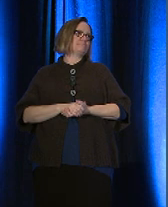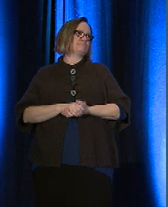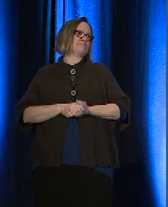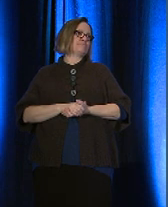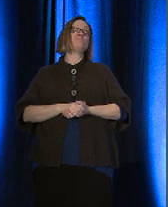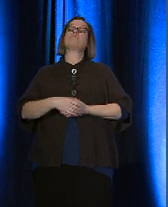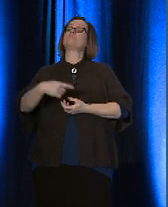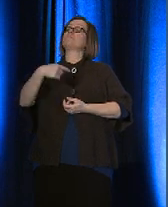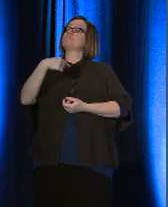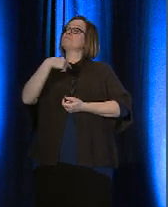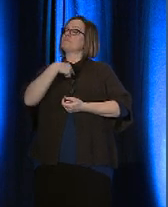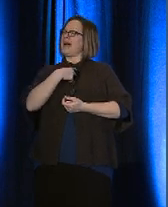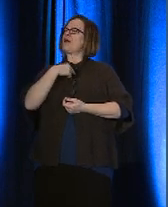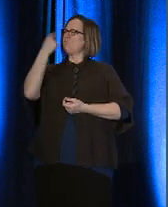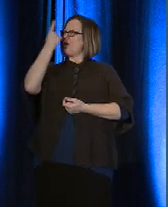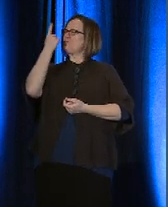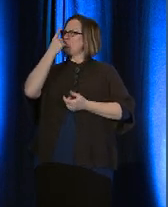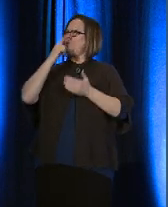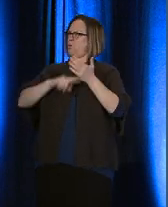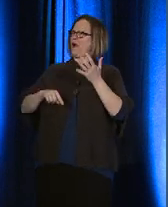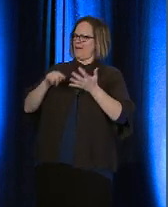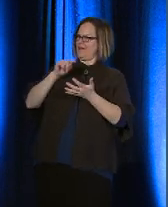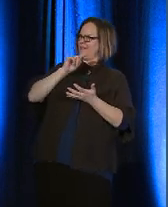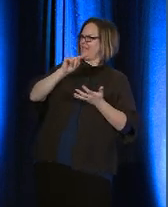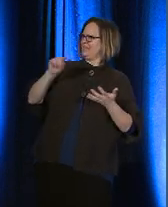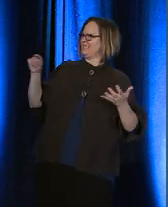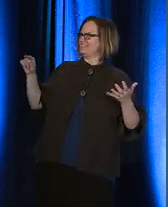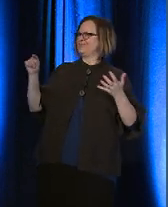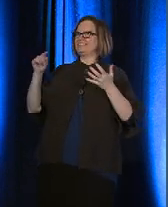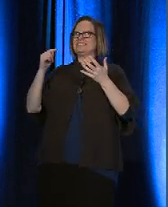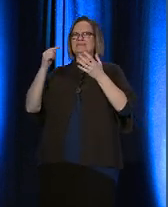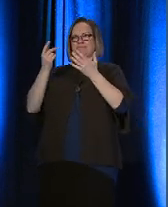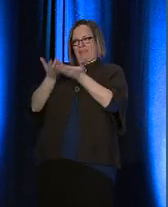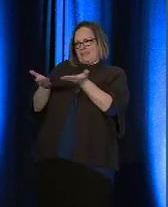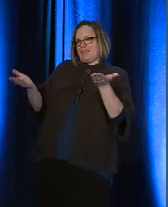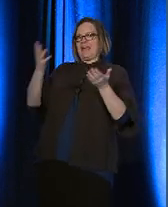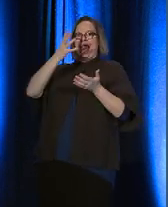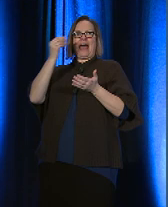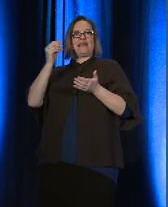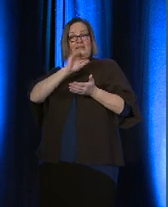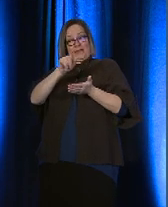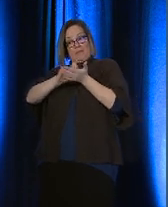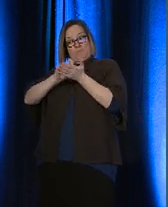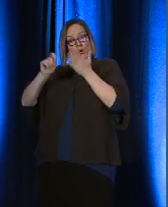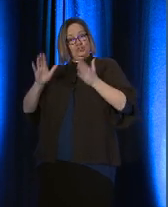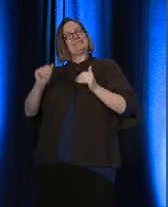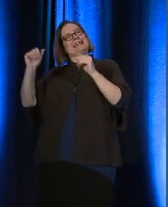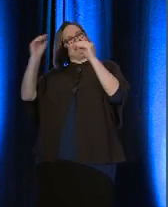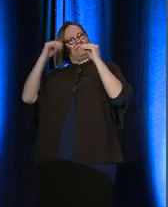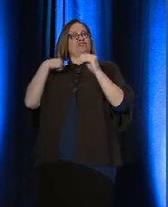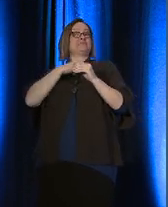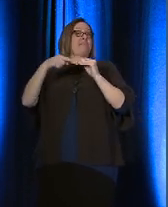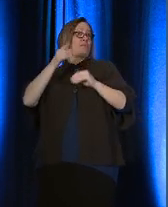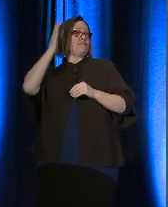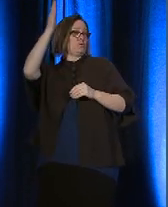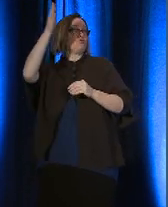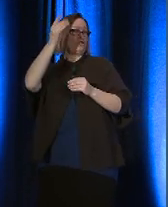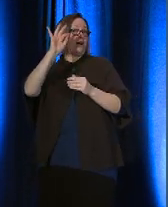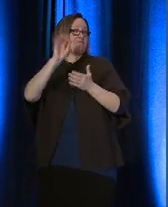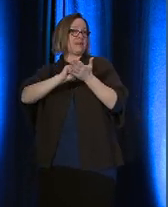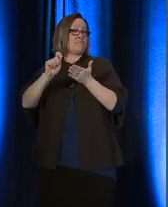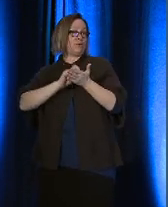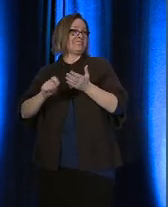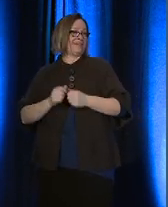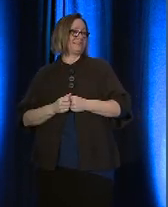I wonder what these practices and their composers can teach us about the future of composing. There are those who